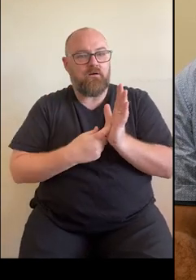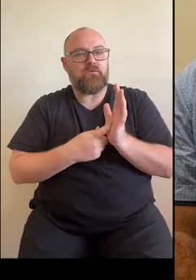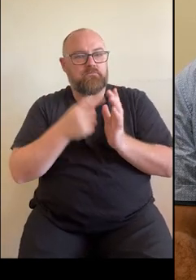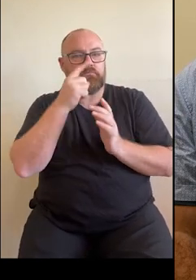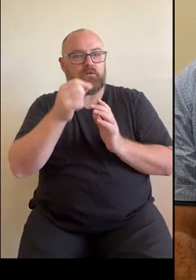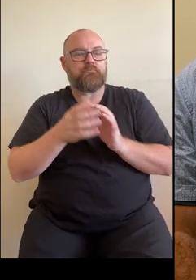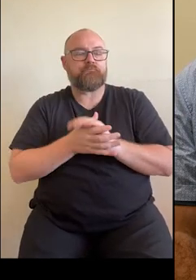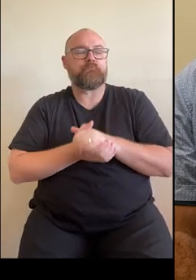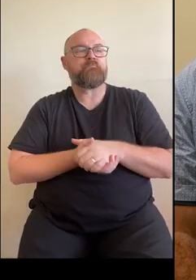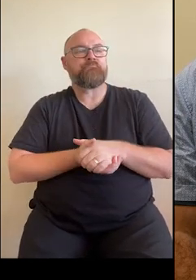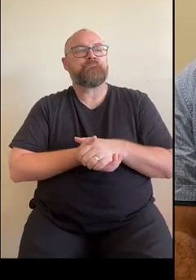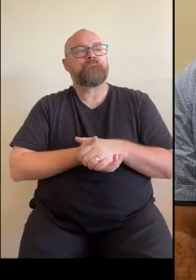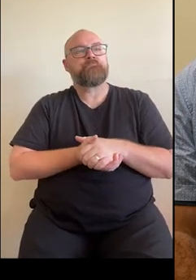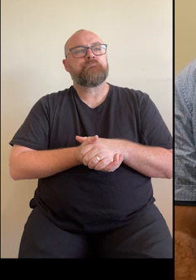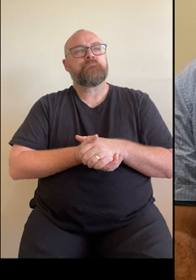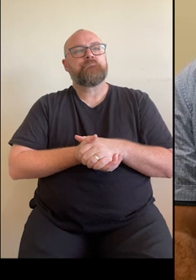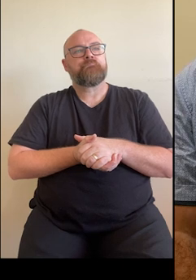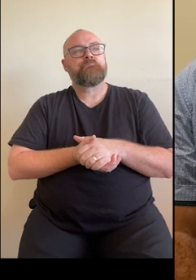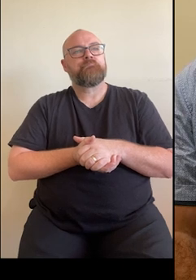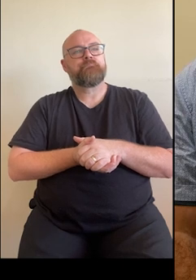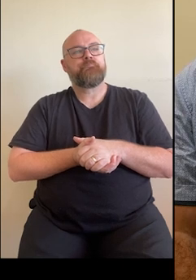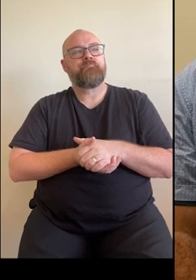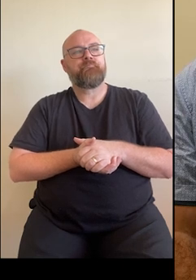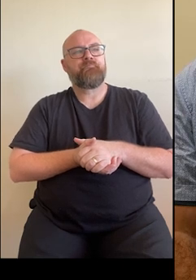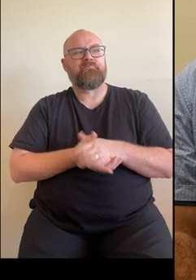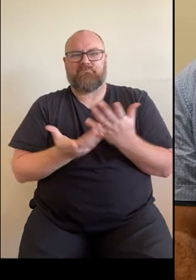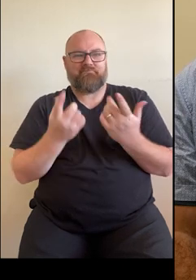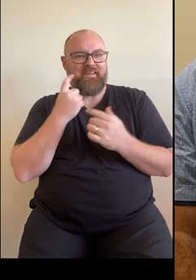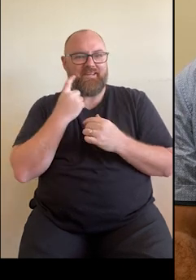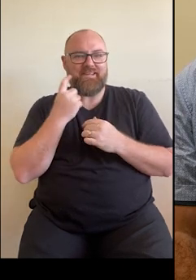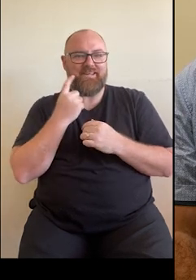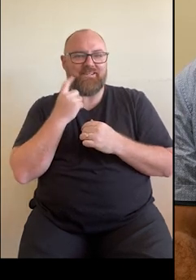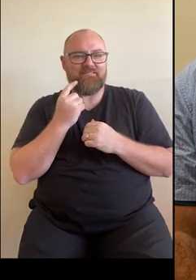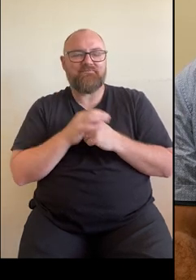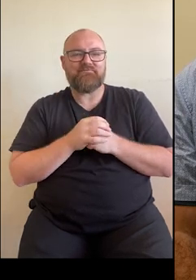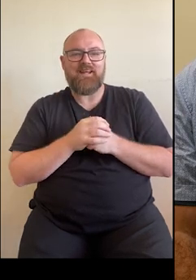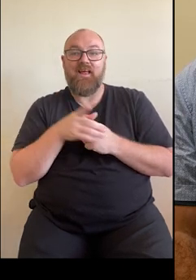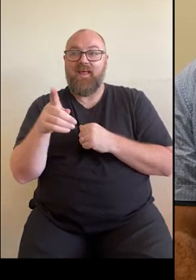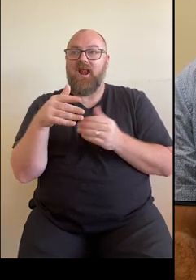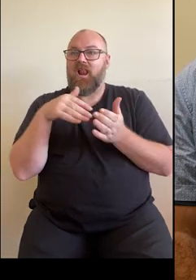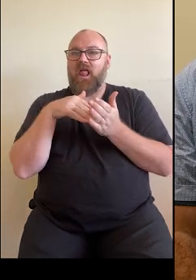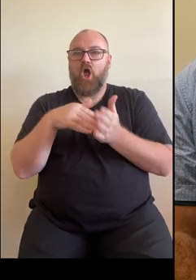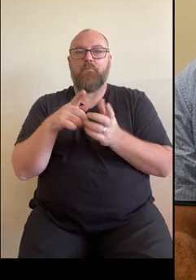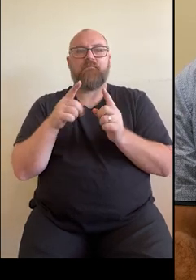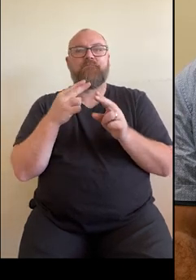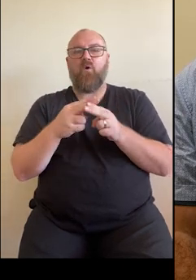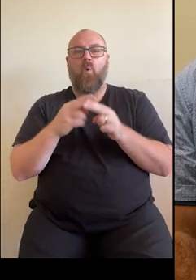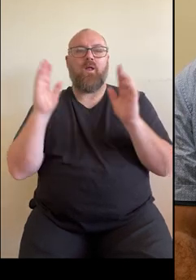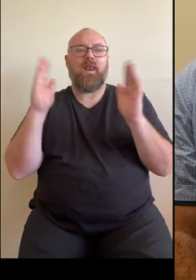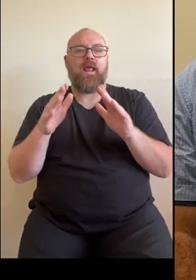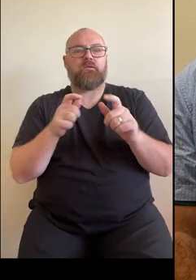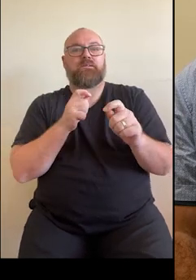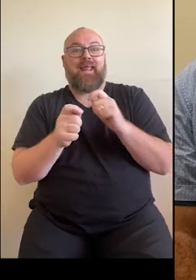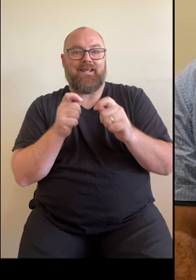this via the My Health app, which is very convenient. And this may help to reduce unnecessary tests.